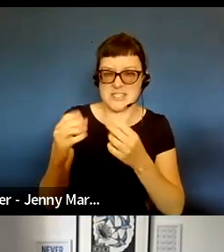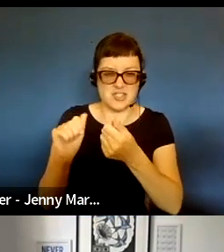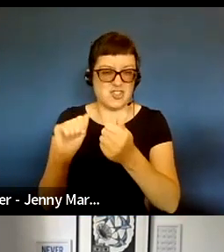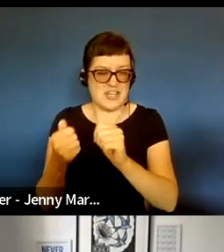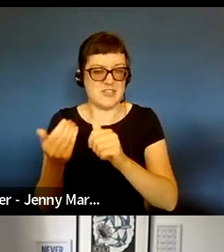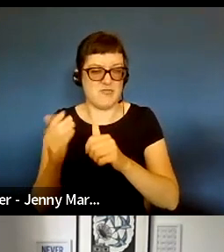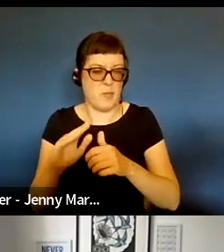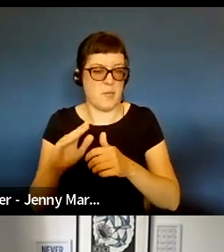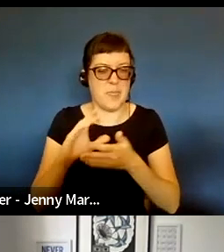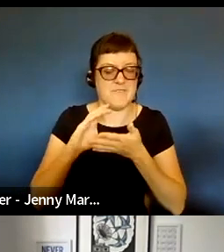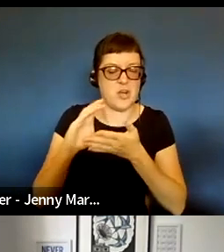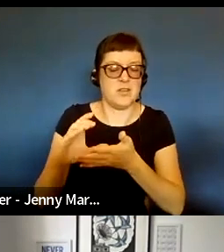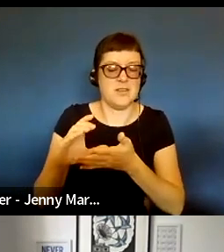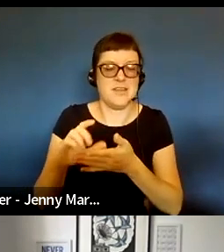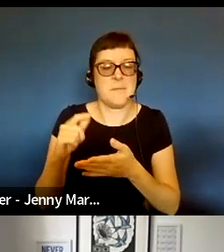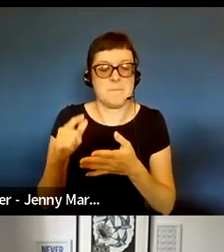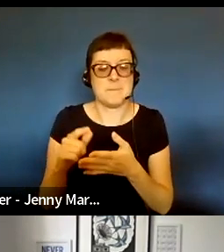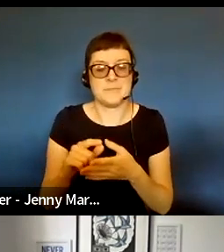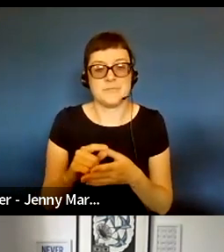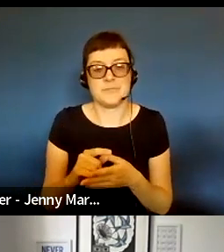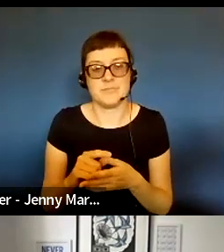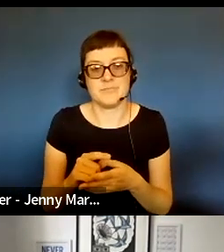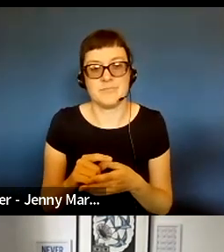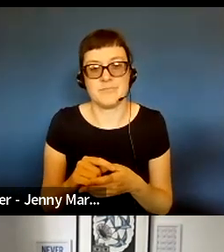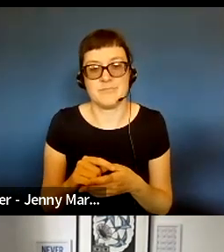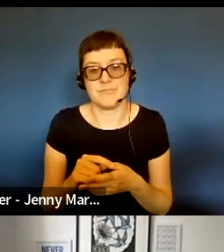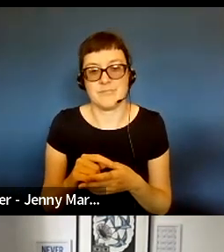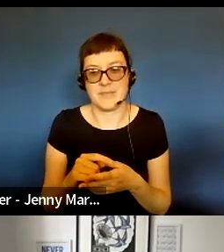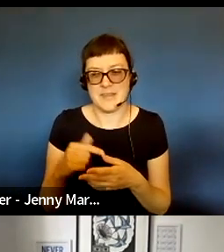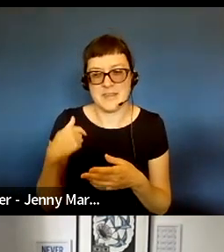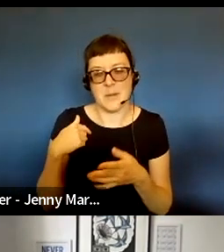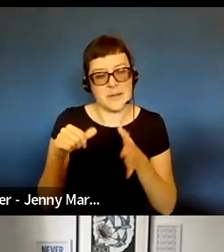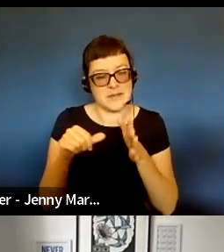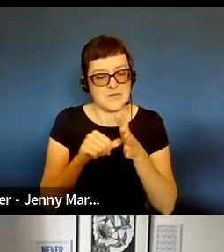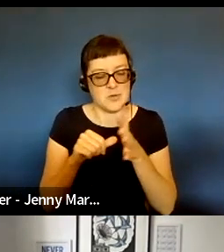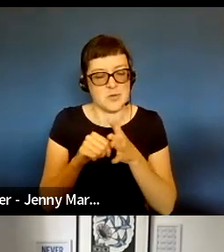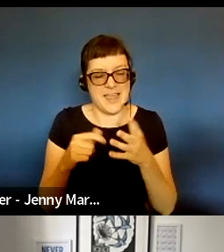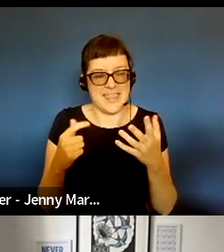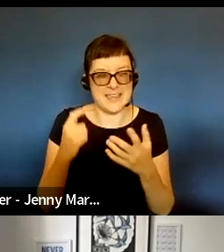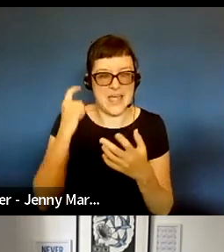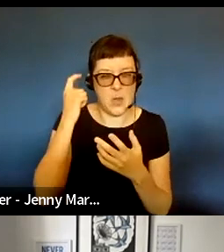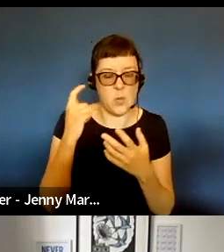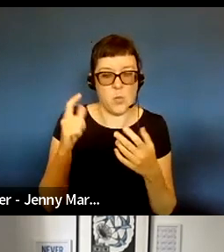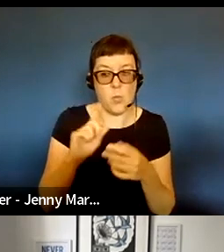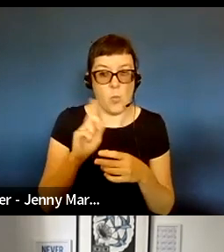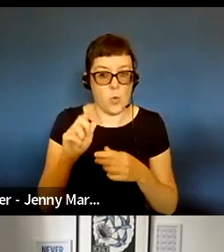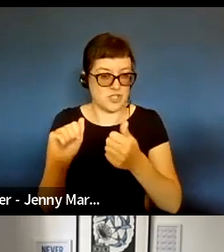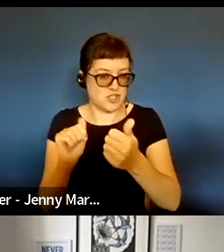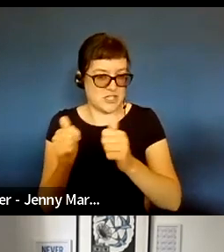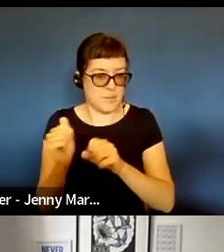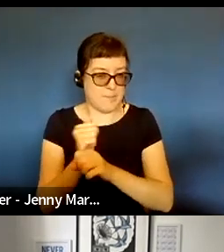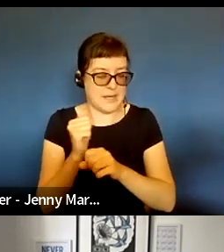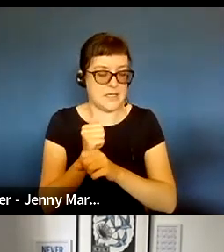and it made it more difficult to manage and understand what changes we had made and what